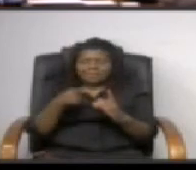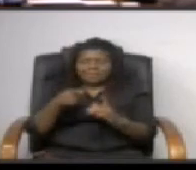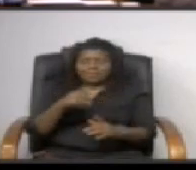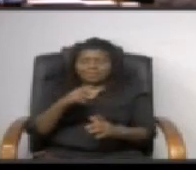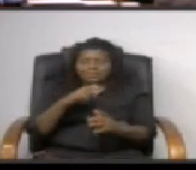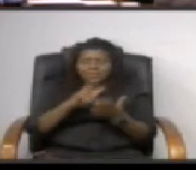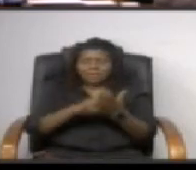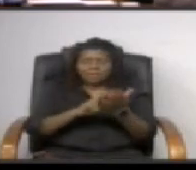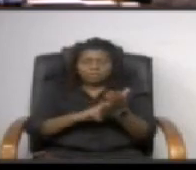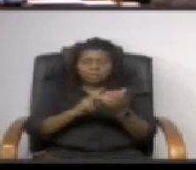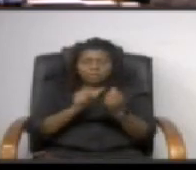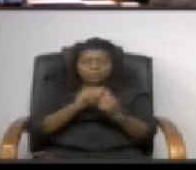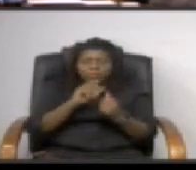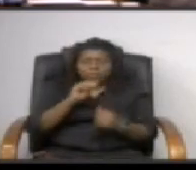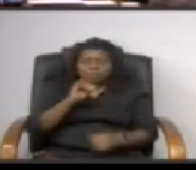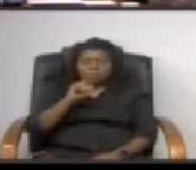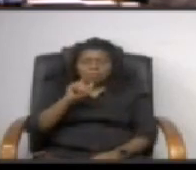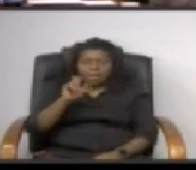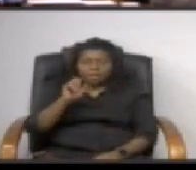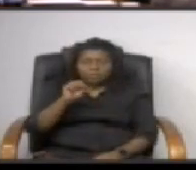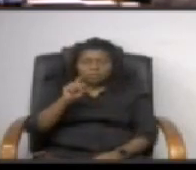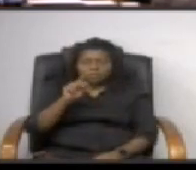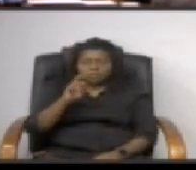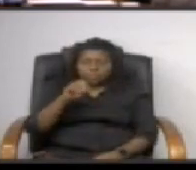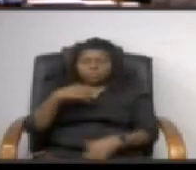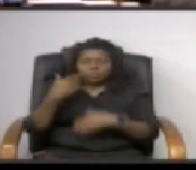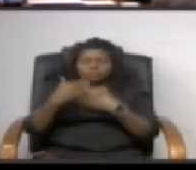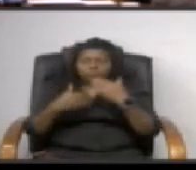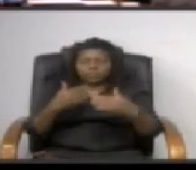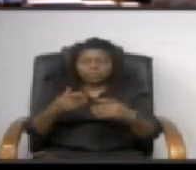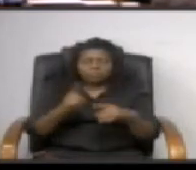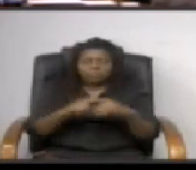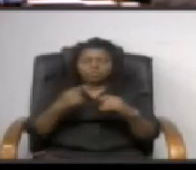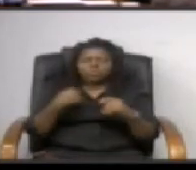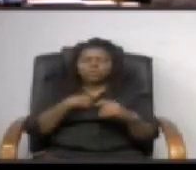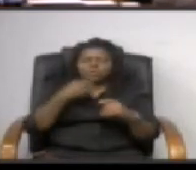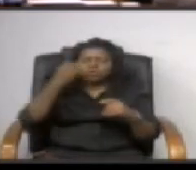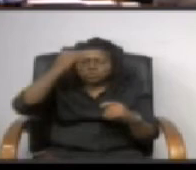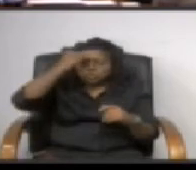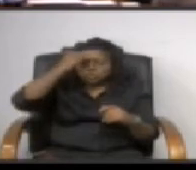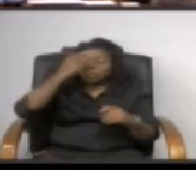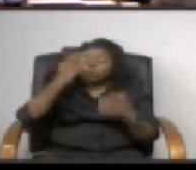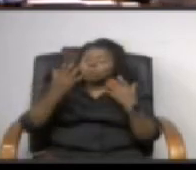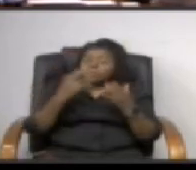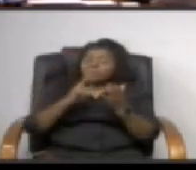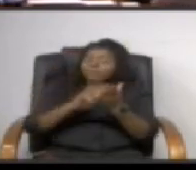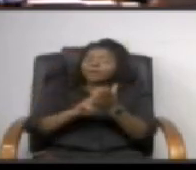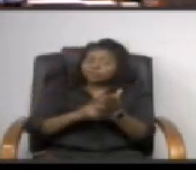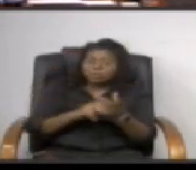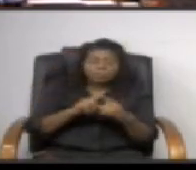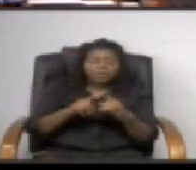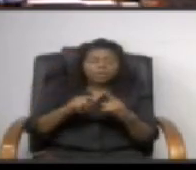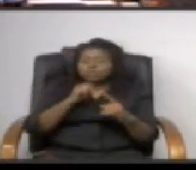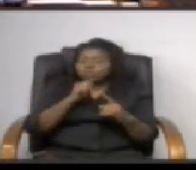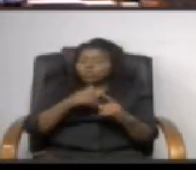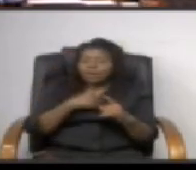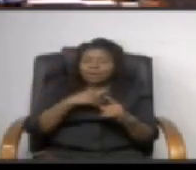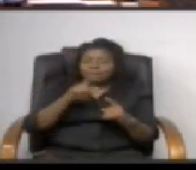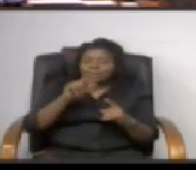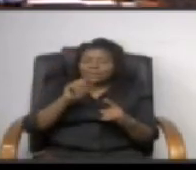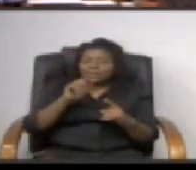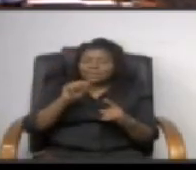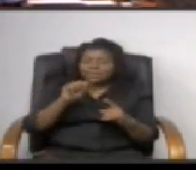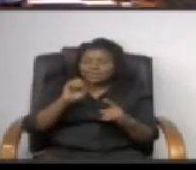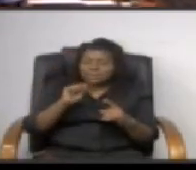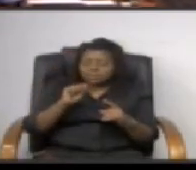in place but you know there should be some way of actually you know knowing about they have a contract but they don't have leasing uh uh so